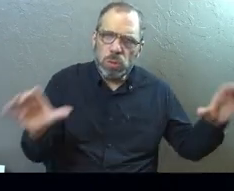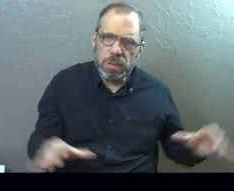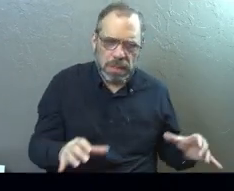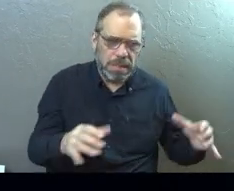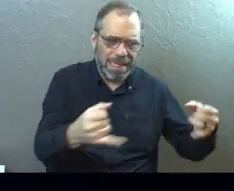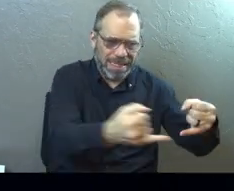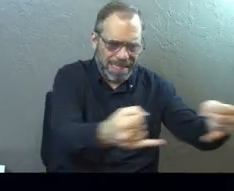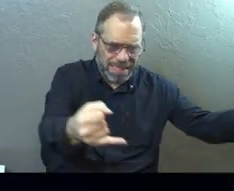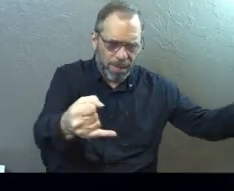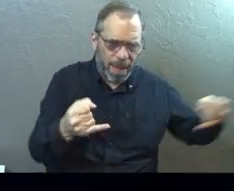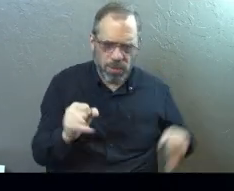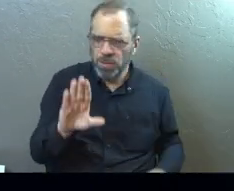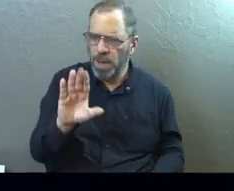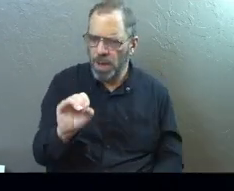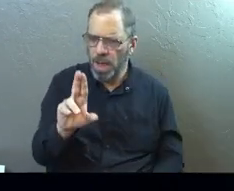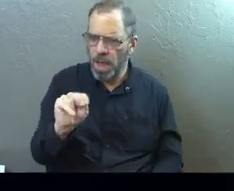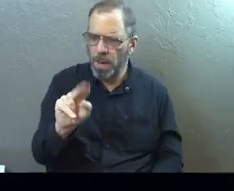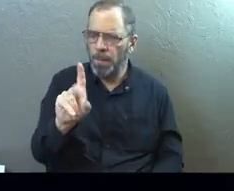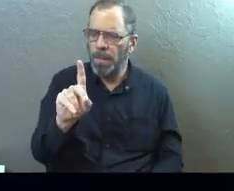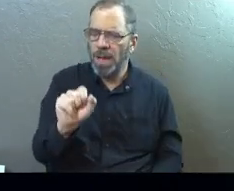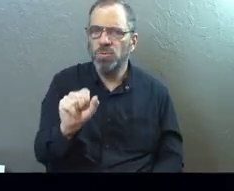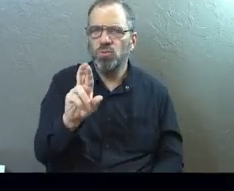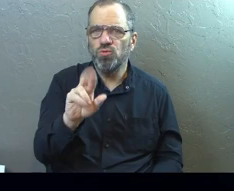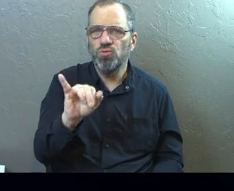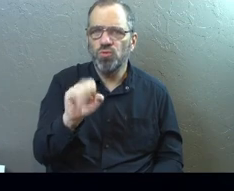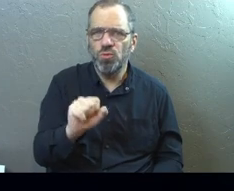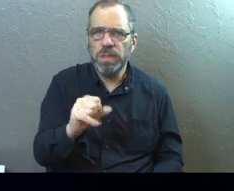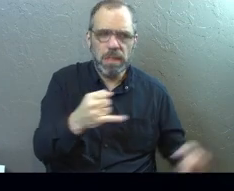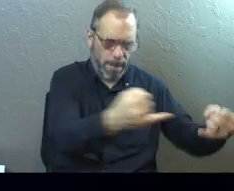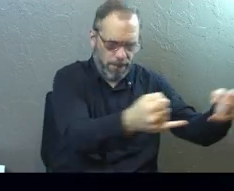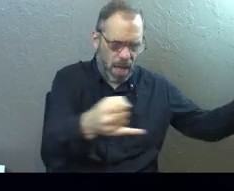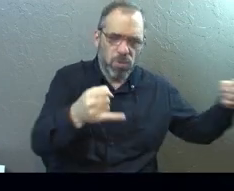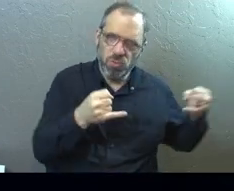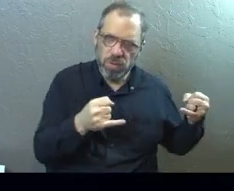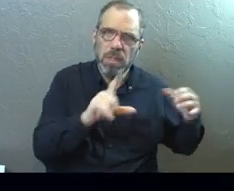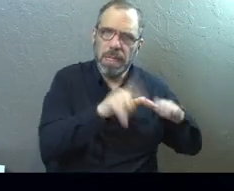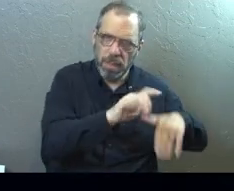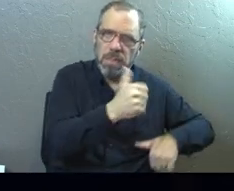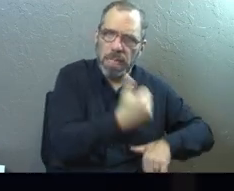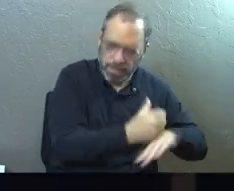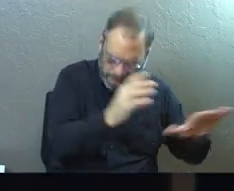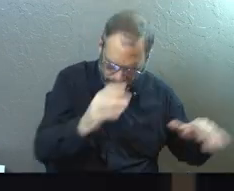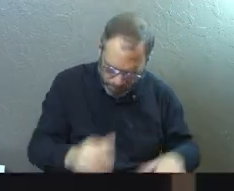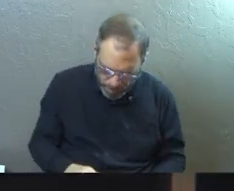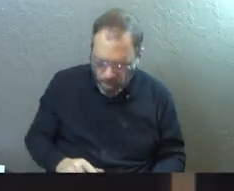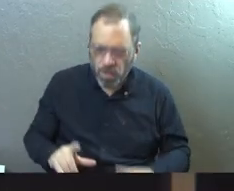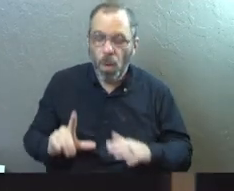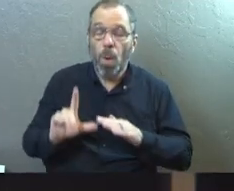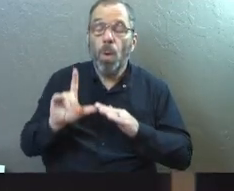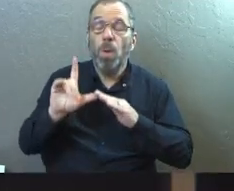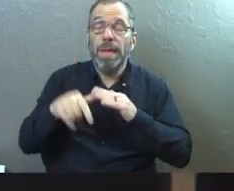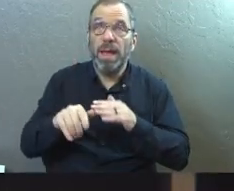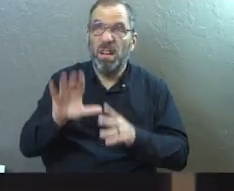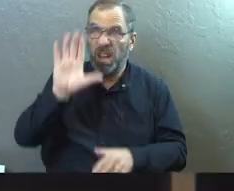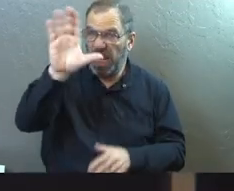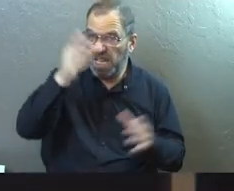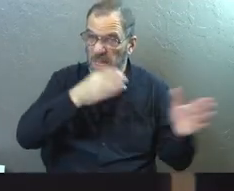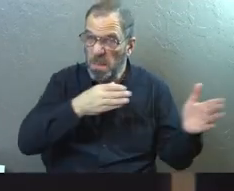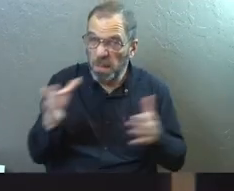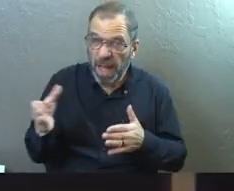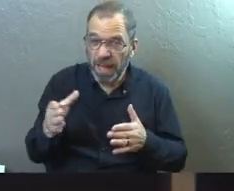boundaries for purposes? Absolutely. But what we see later on, right, is that this wasn't his overall plan.